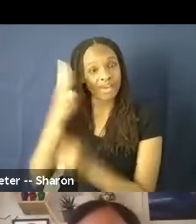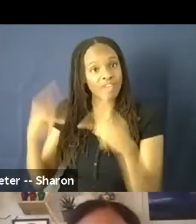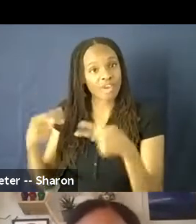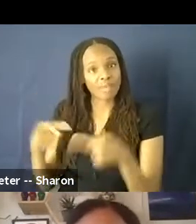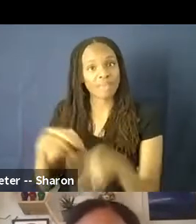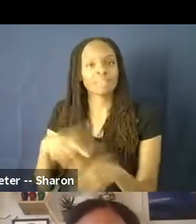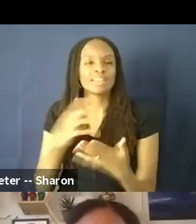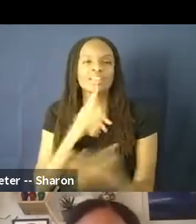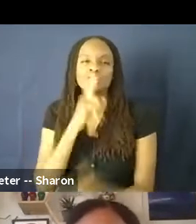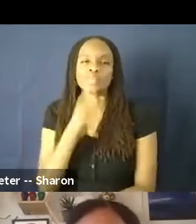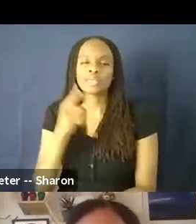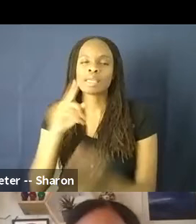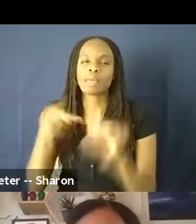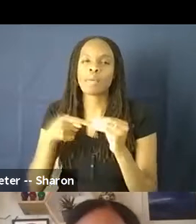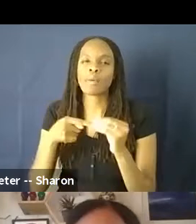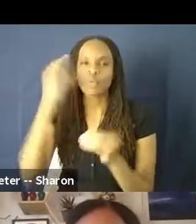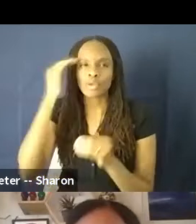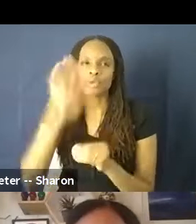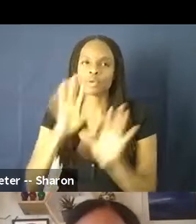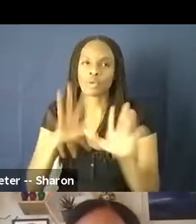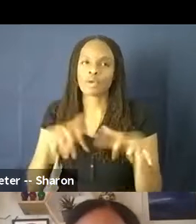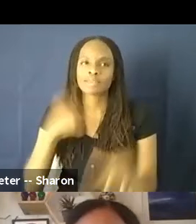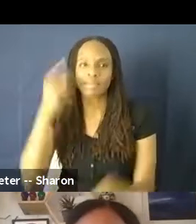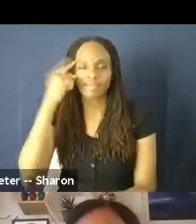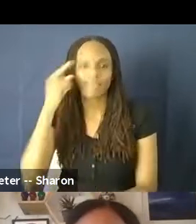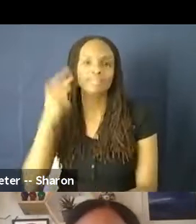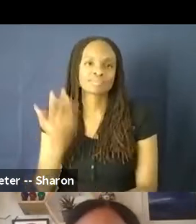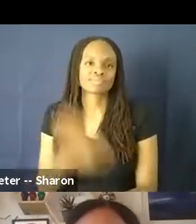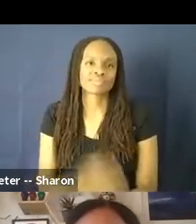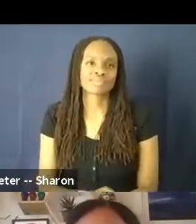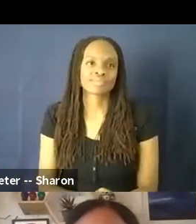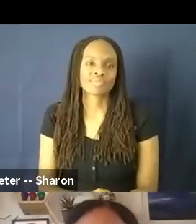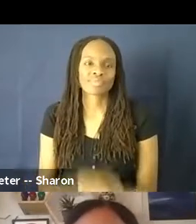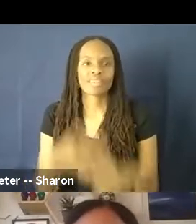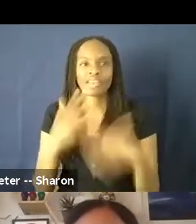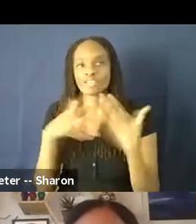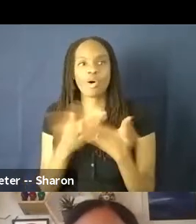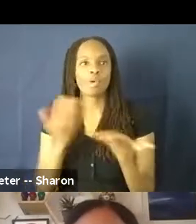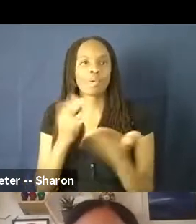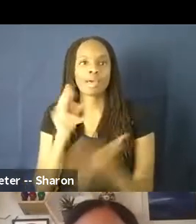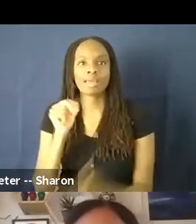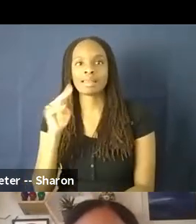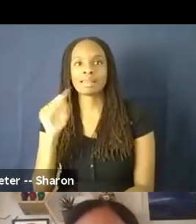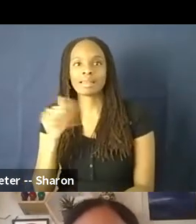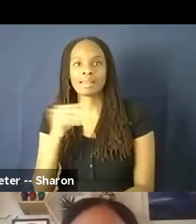It's really just knowing your audience, I think, and all of what Nina and Anashka said as well.